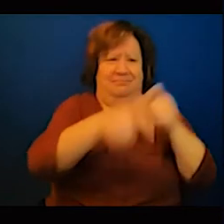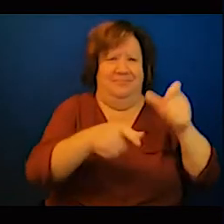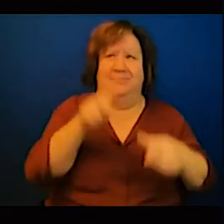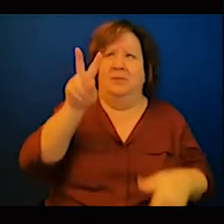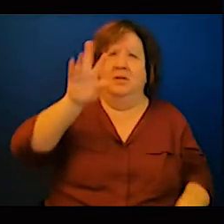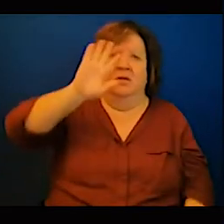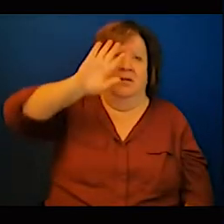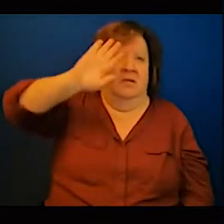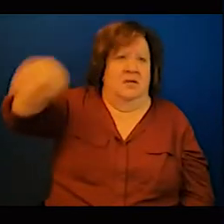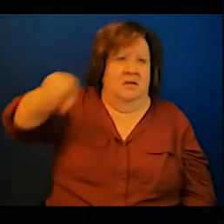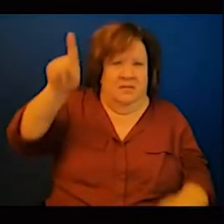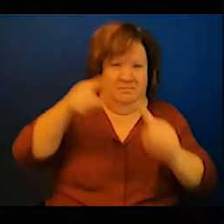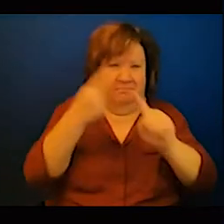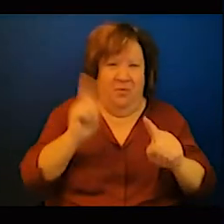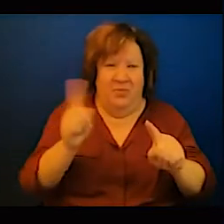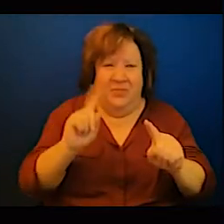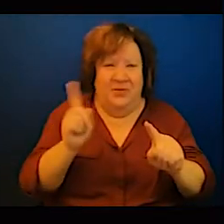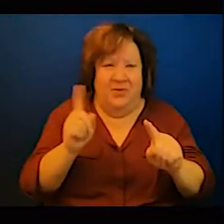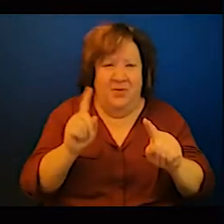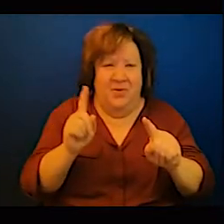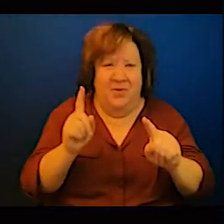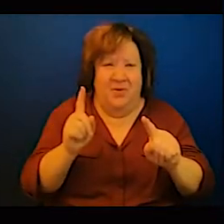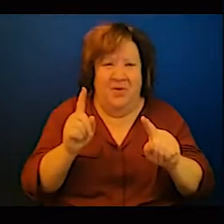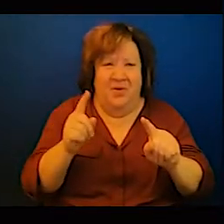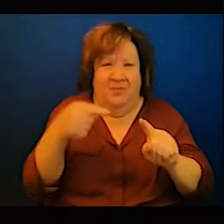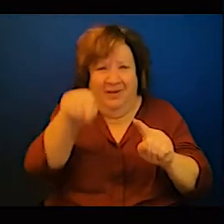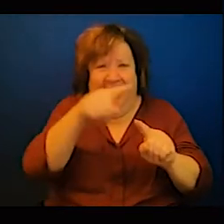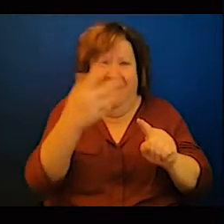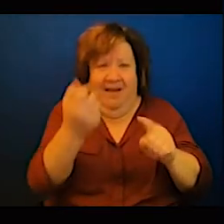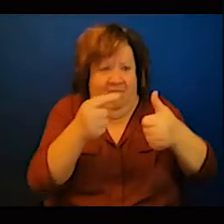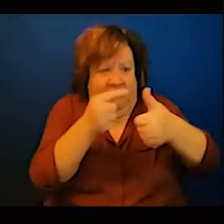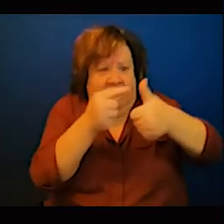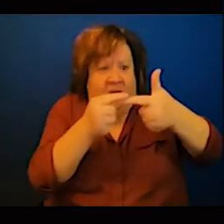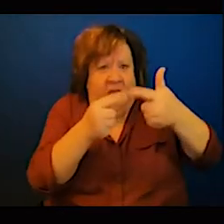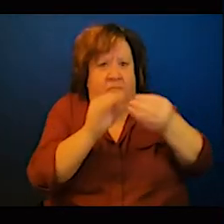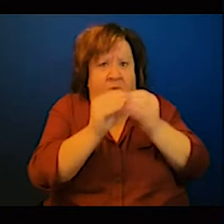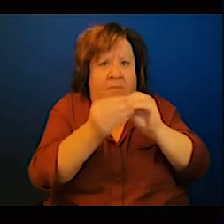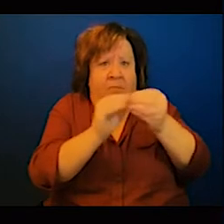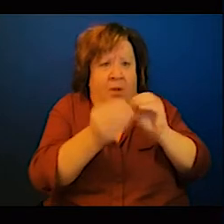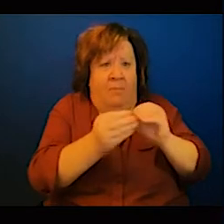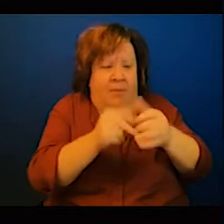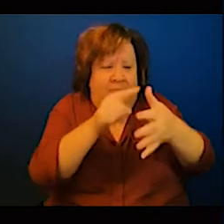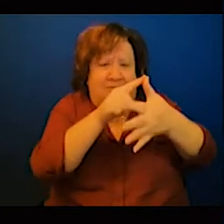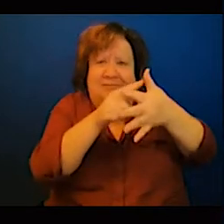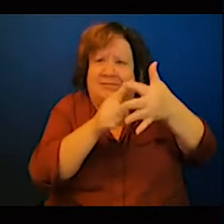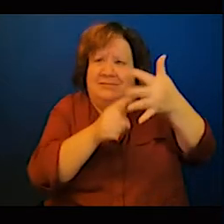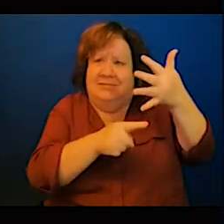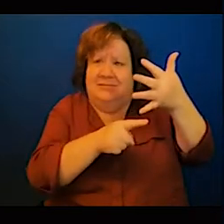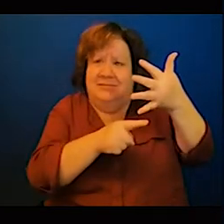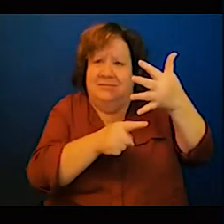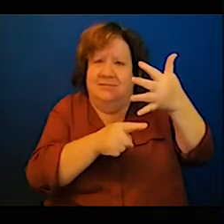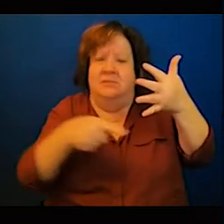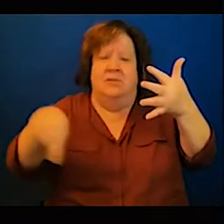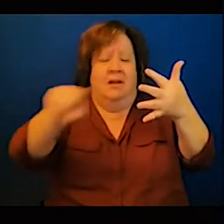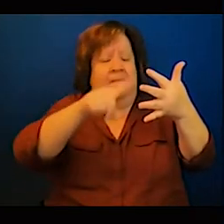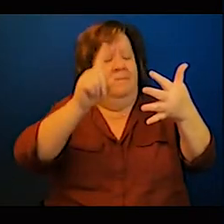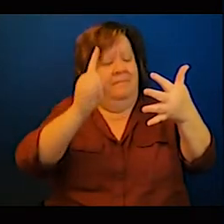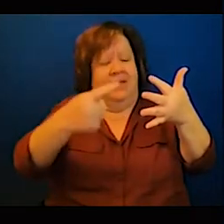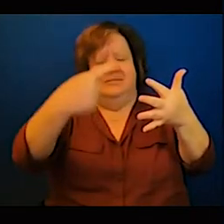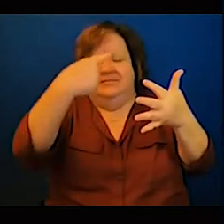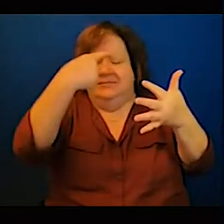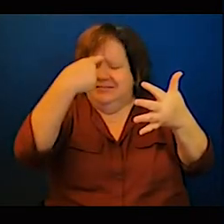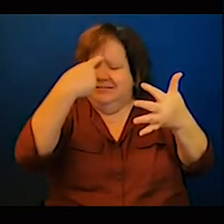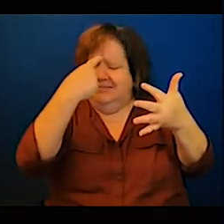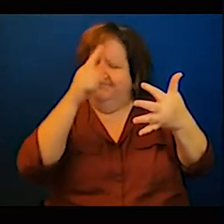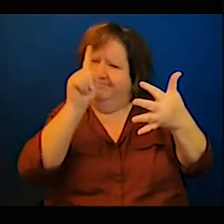sensitizing Africans, sort of similar to what Toby's saying. I was actually even thinking from, you know,